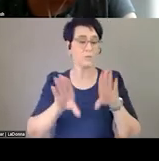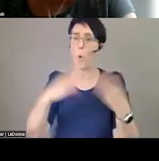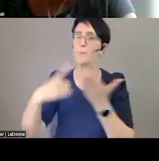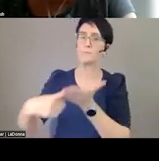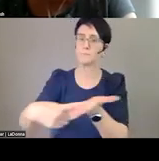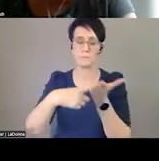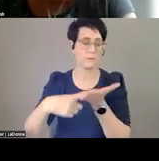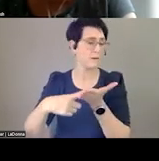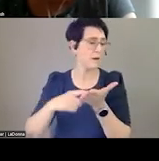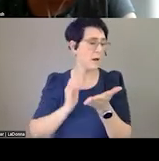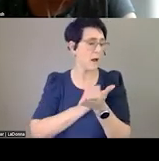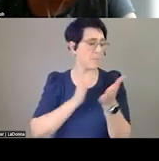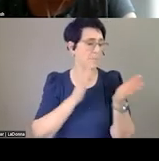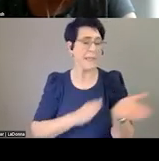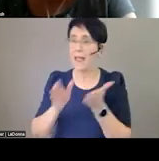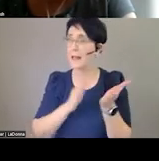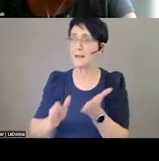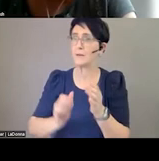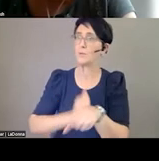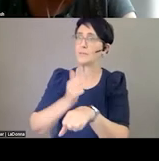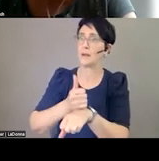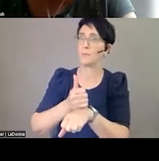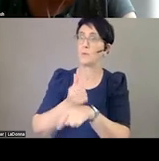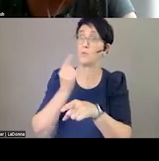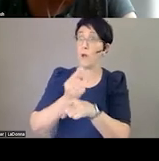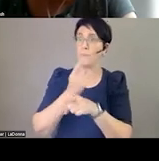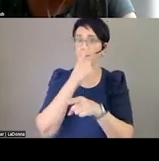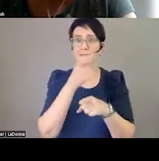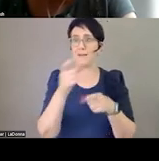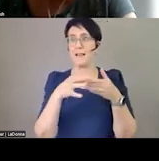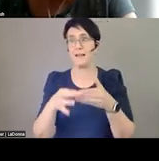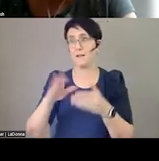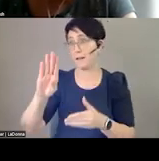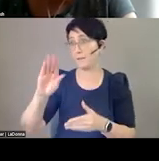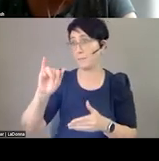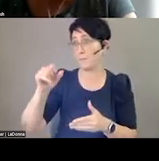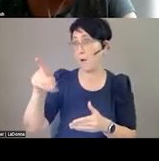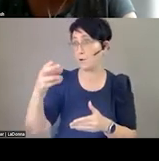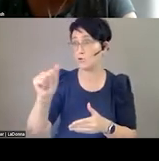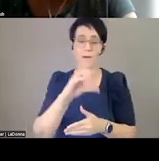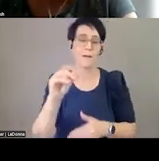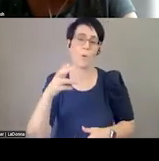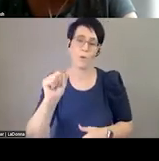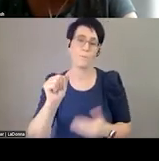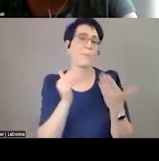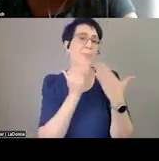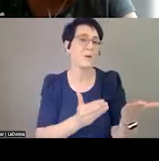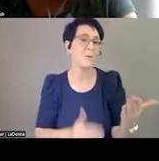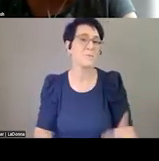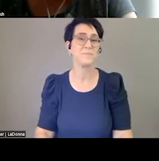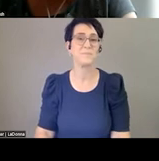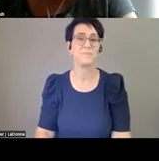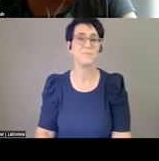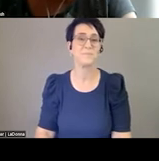planning. We're going to do this right. And thanks to the leadership, like Basha and Laura. Thank you so much, Representative